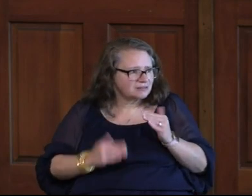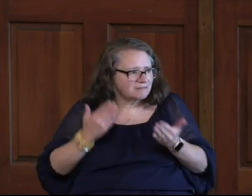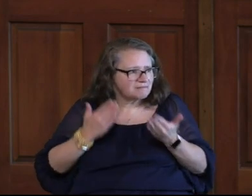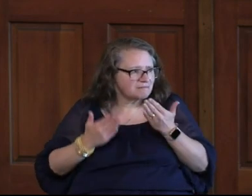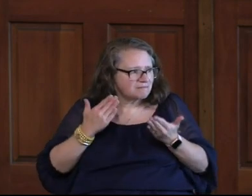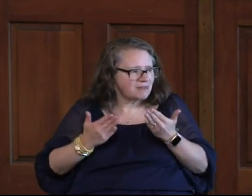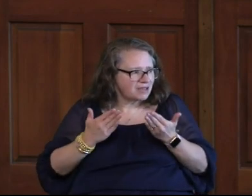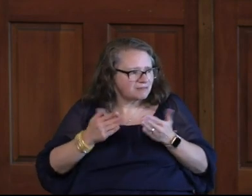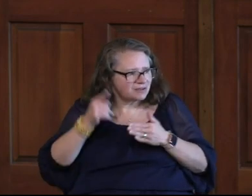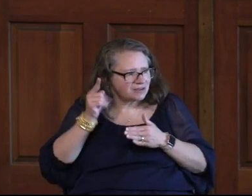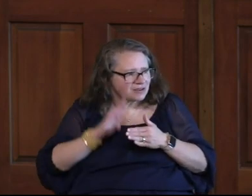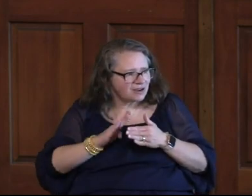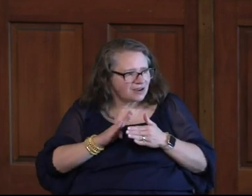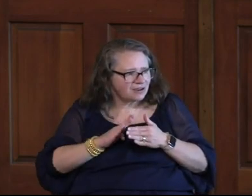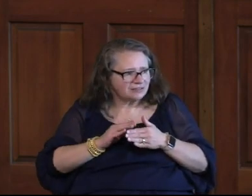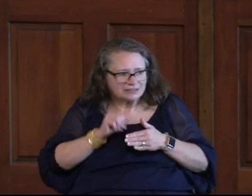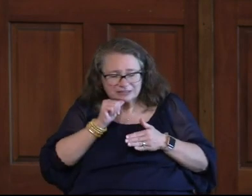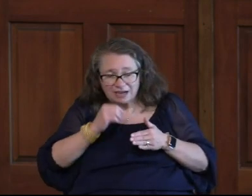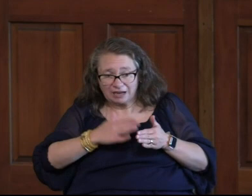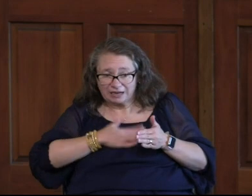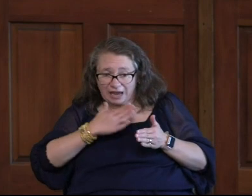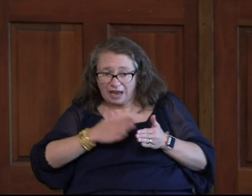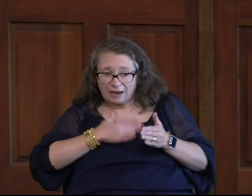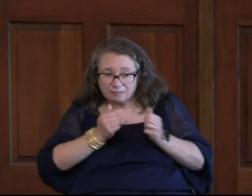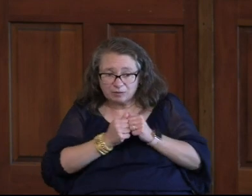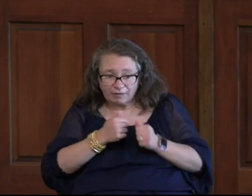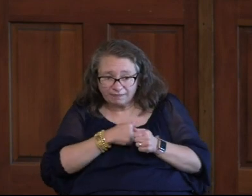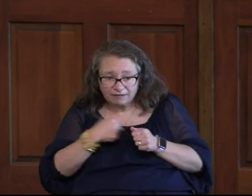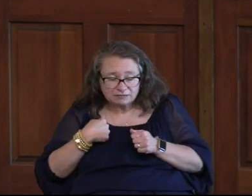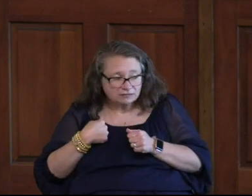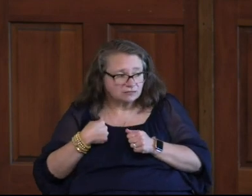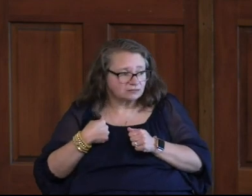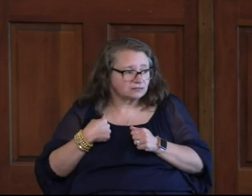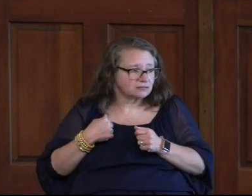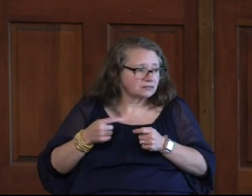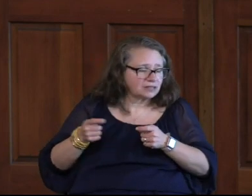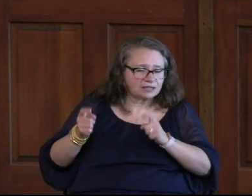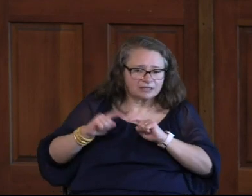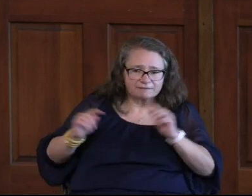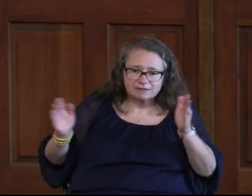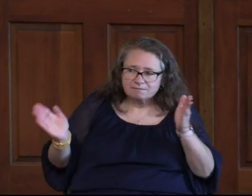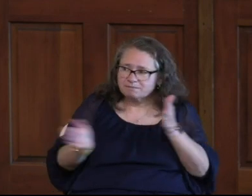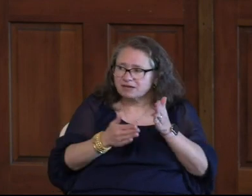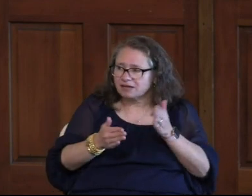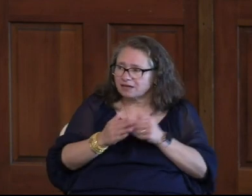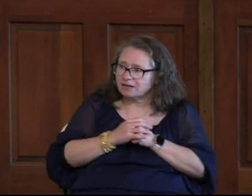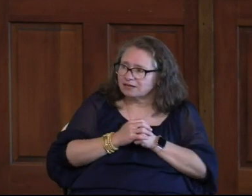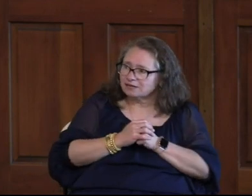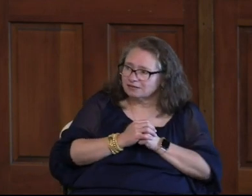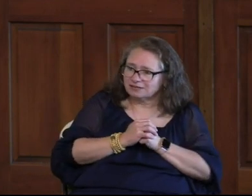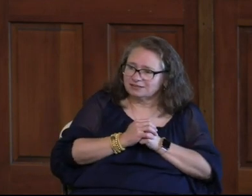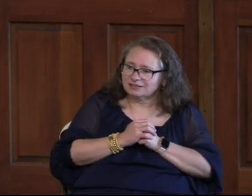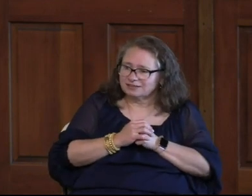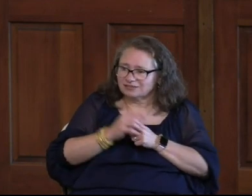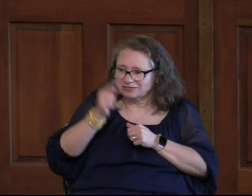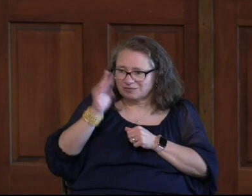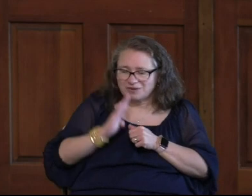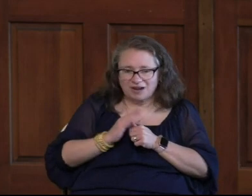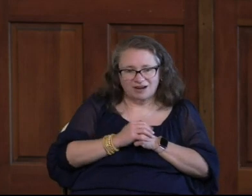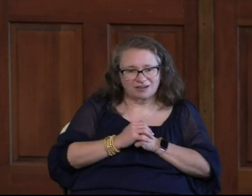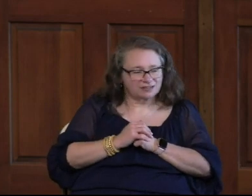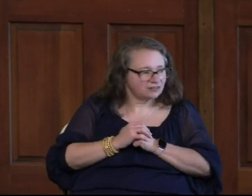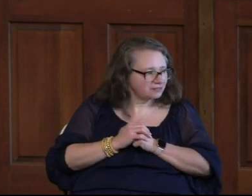Maybe God May Be Displeased With Us God Sometimes Give Us A Spankin I Received A Spankins From God